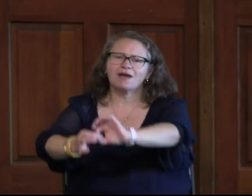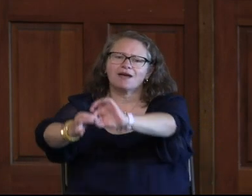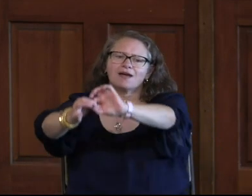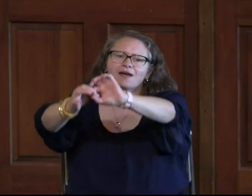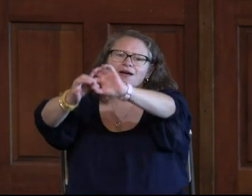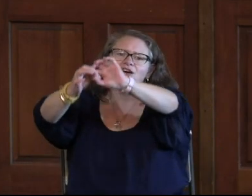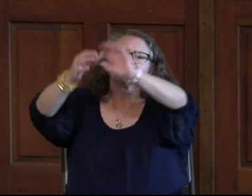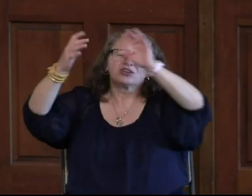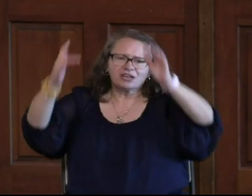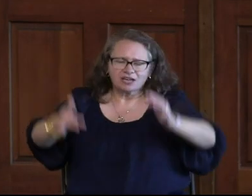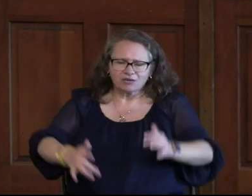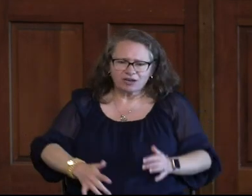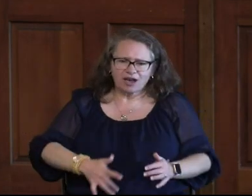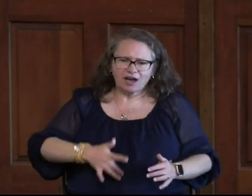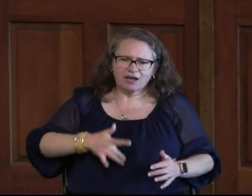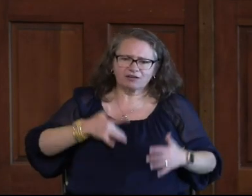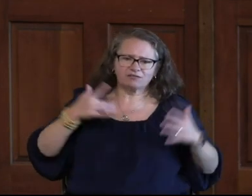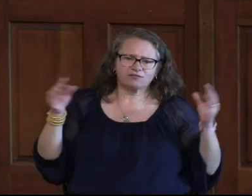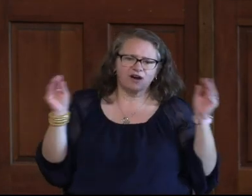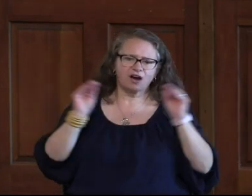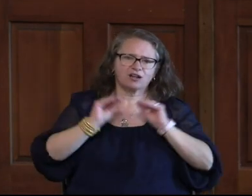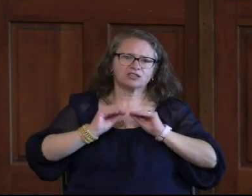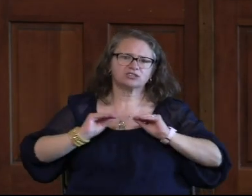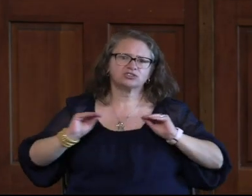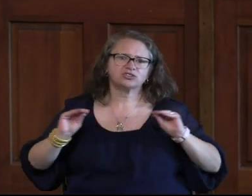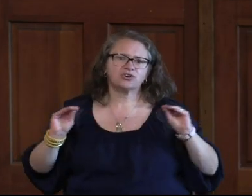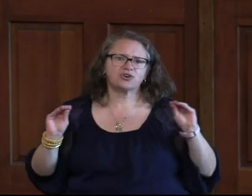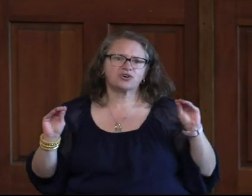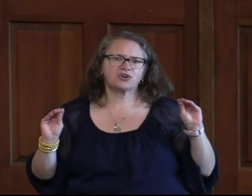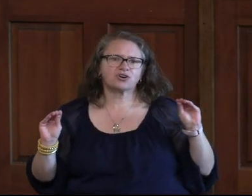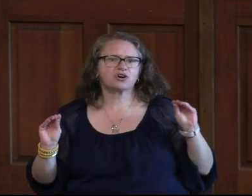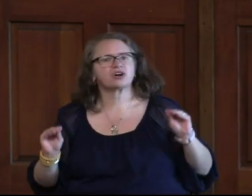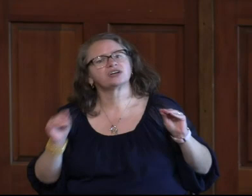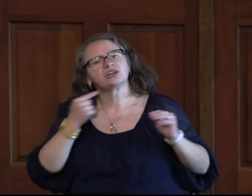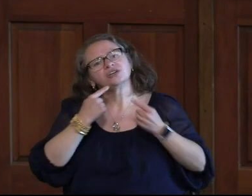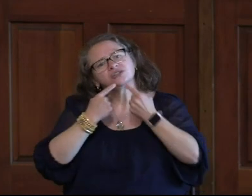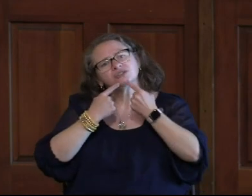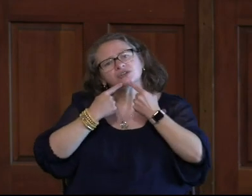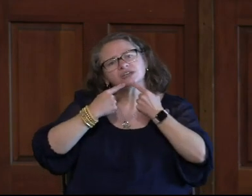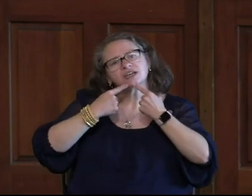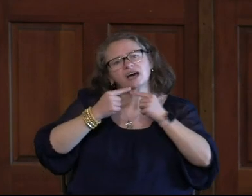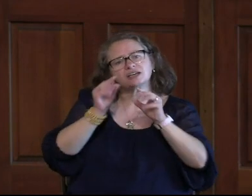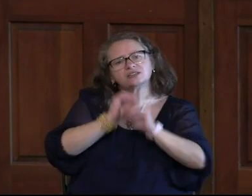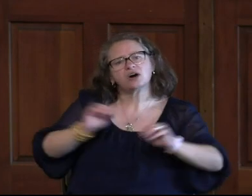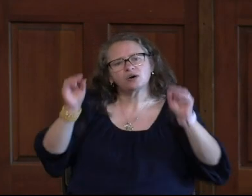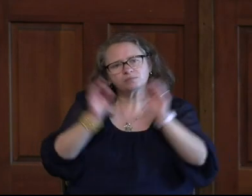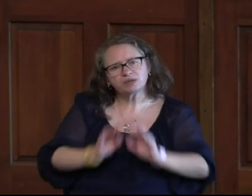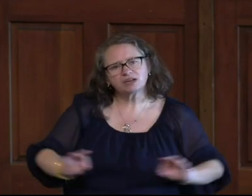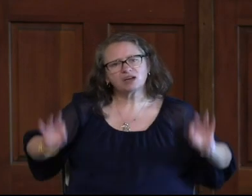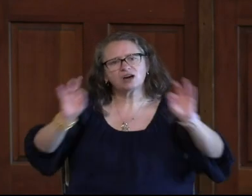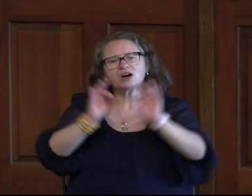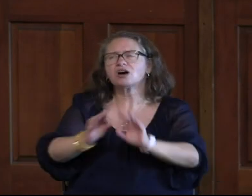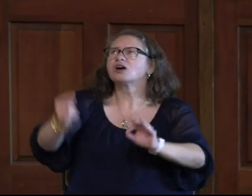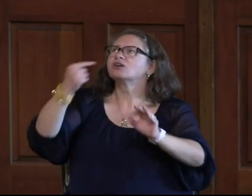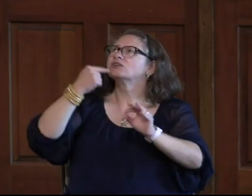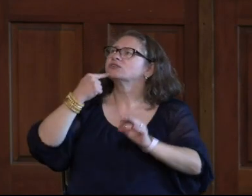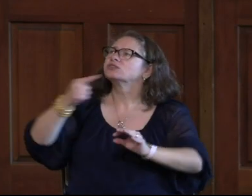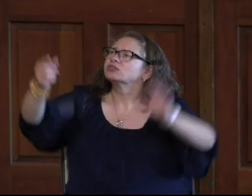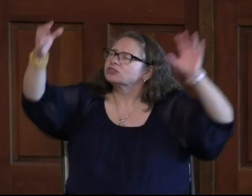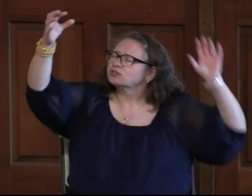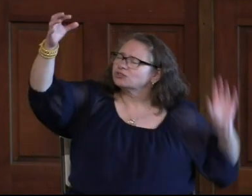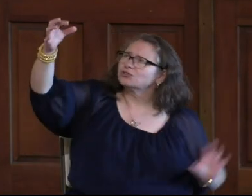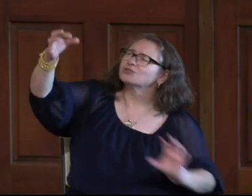am held when I am falling short And when I don't belong,